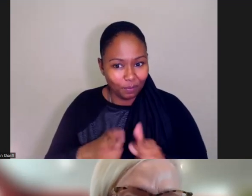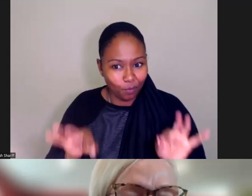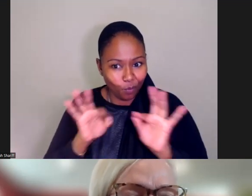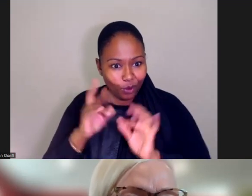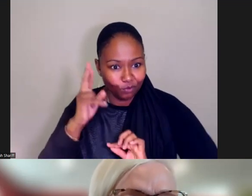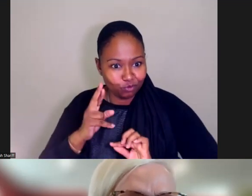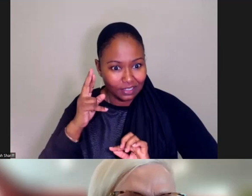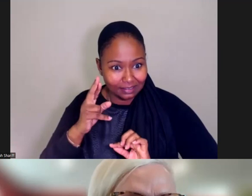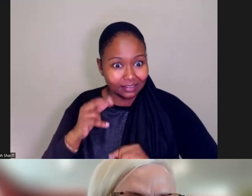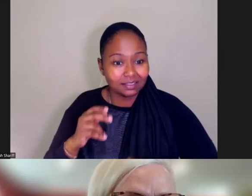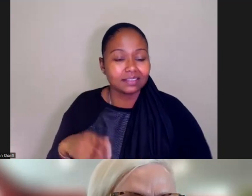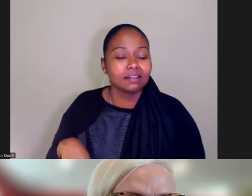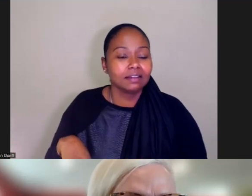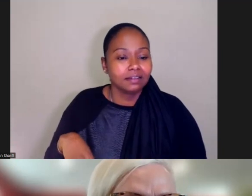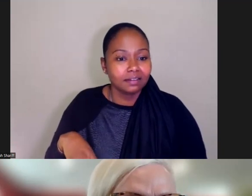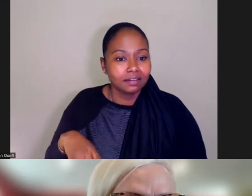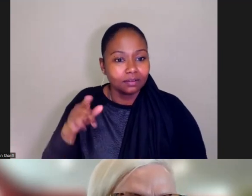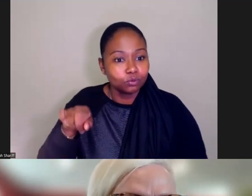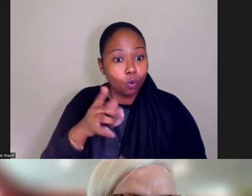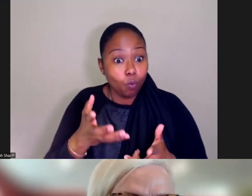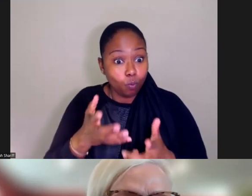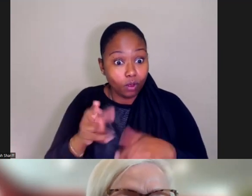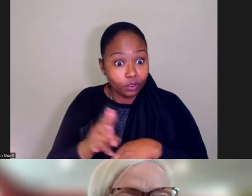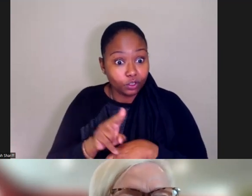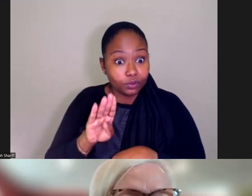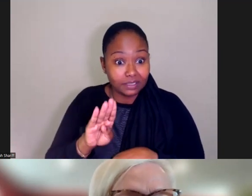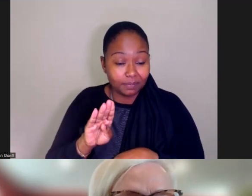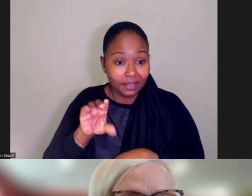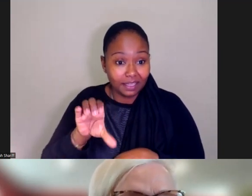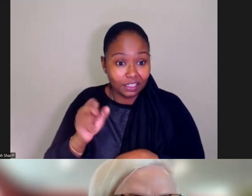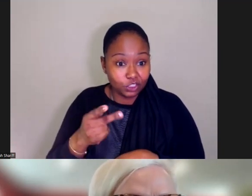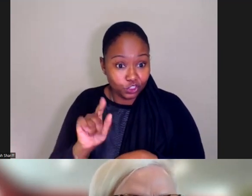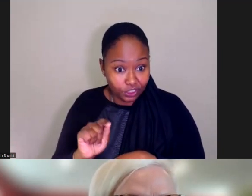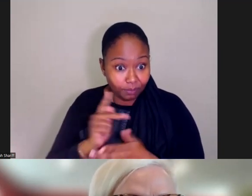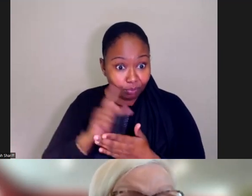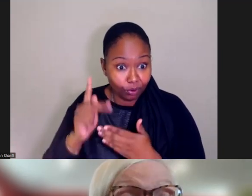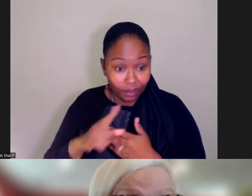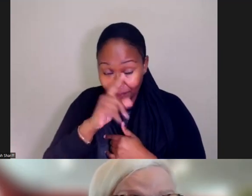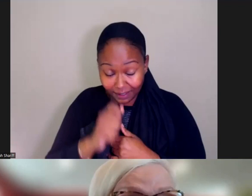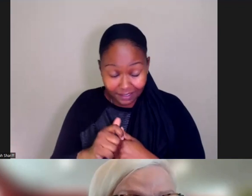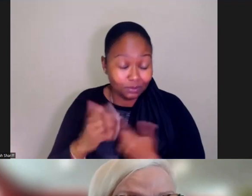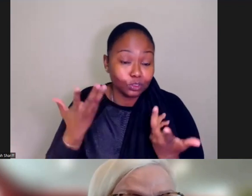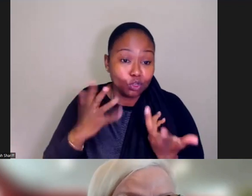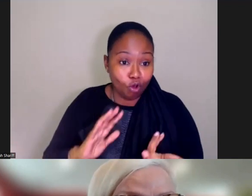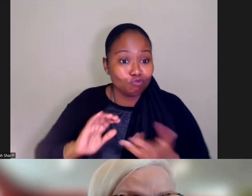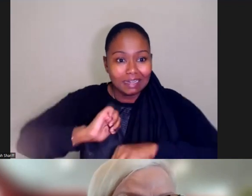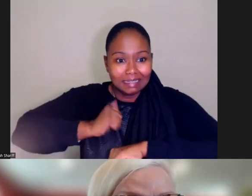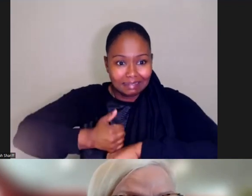in particular wanted us to use the B-CHIP program is it, it's an established program. Um,